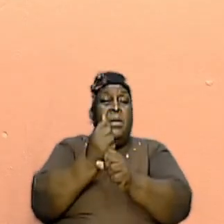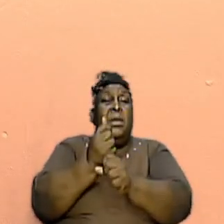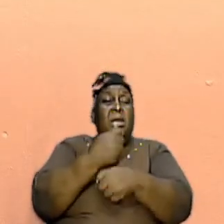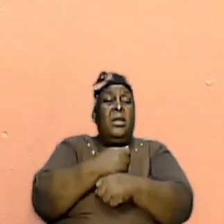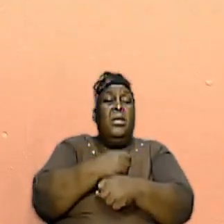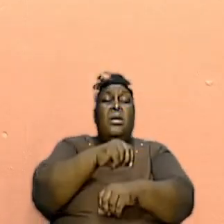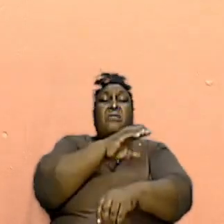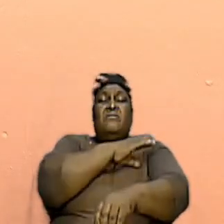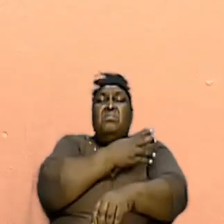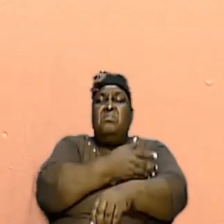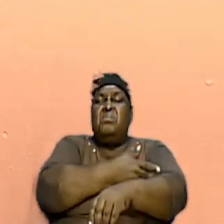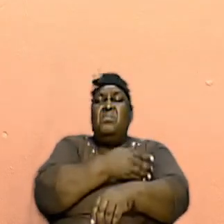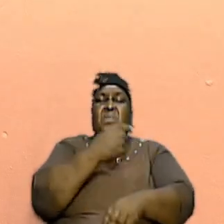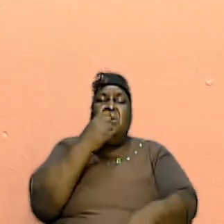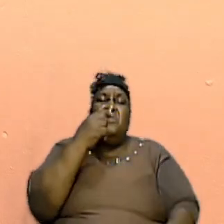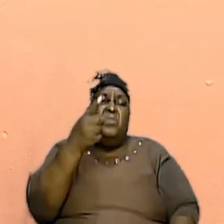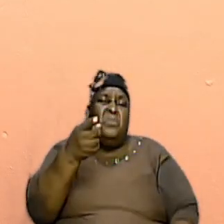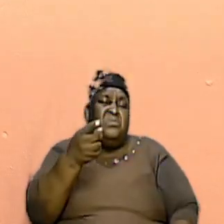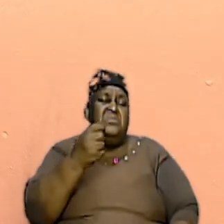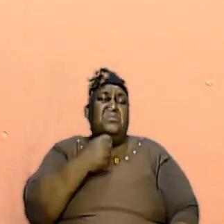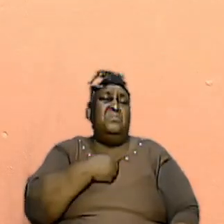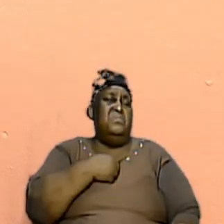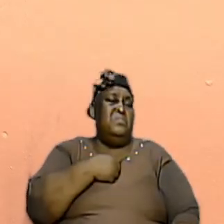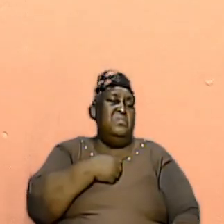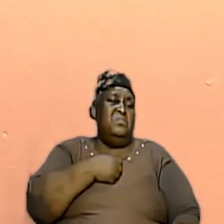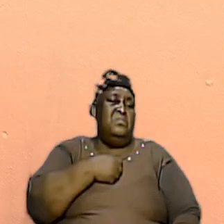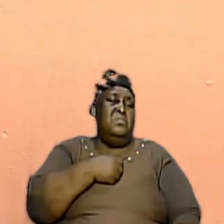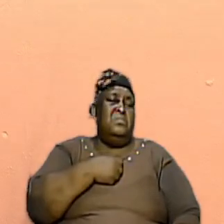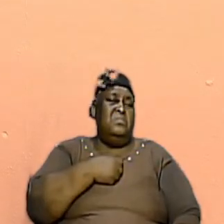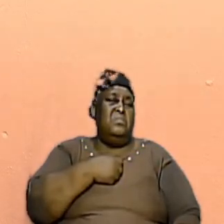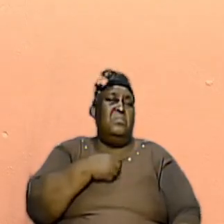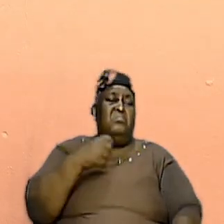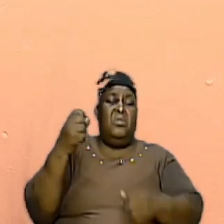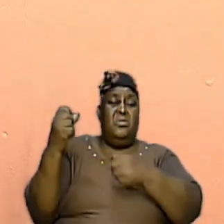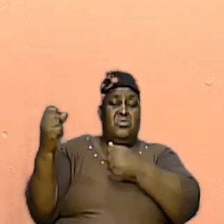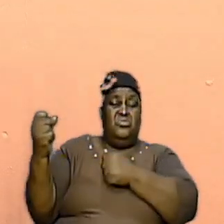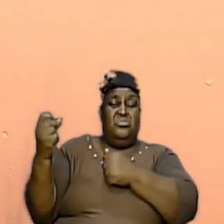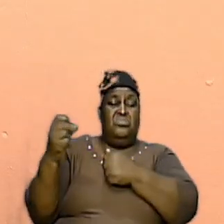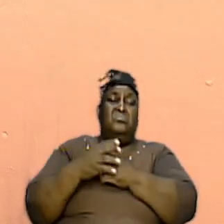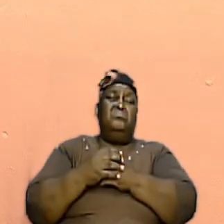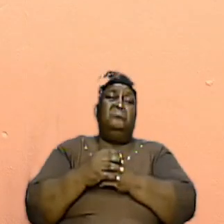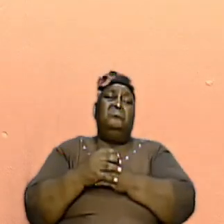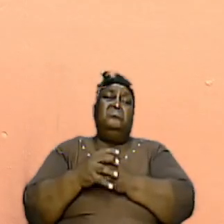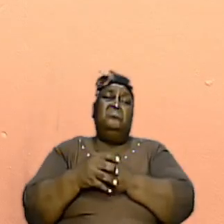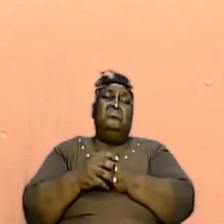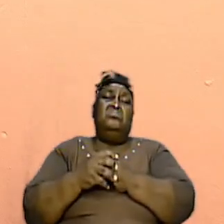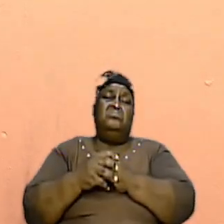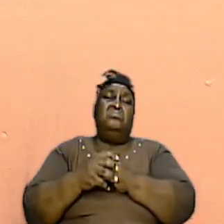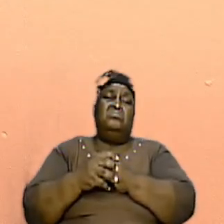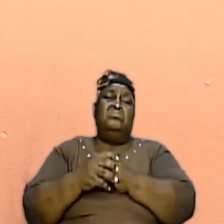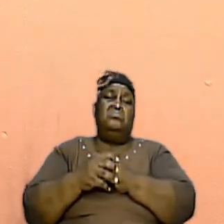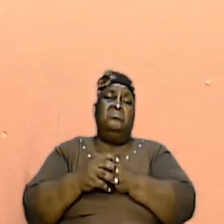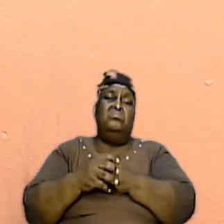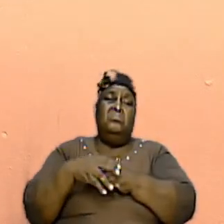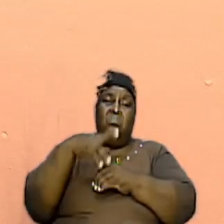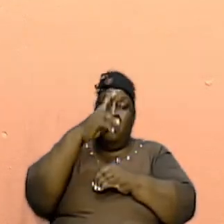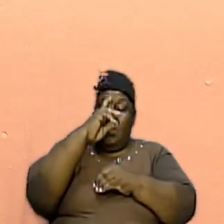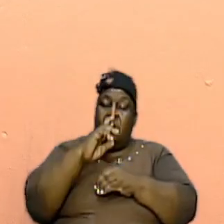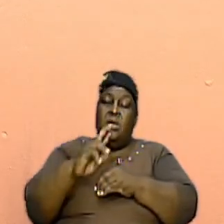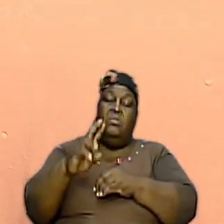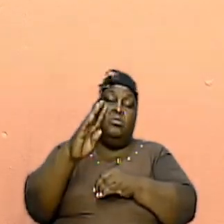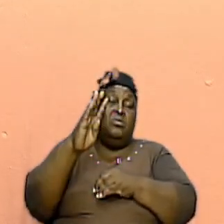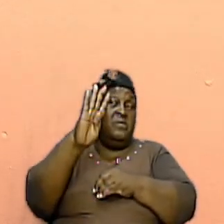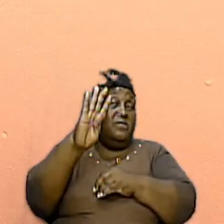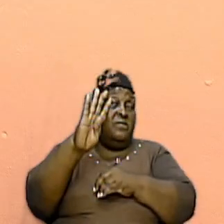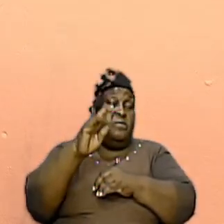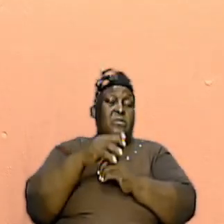Powerful Statement It Was Strong Maybe We Should Just Bring It On The Screen As I Continue To Talk Hebrews Chapter Number 4 And